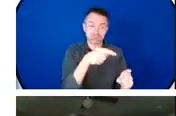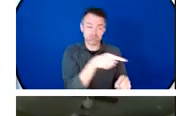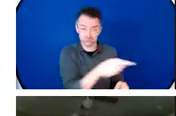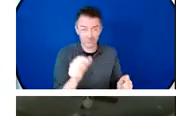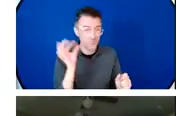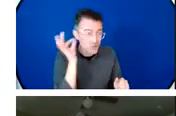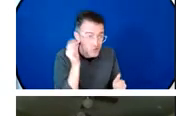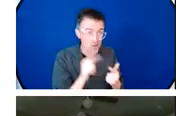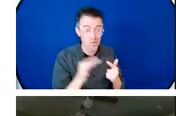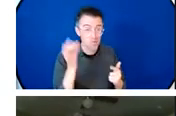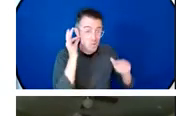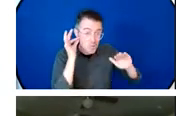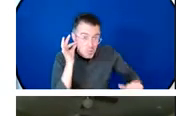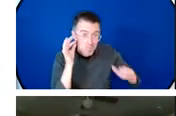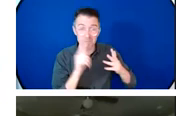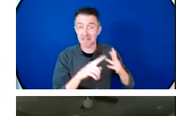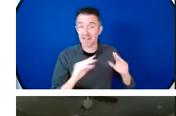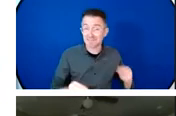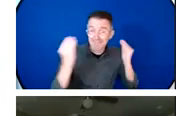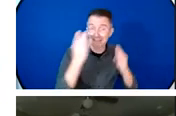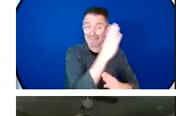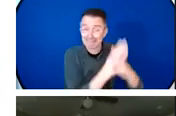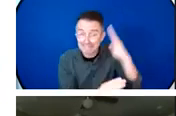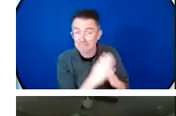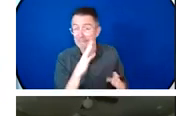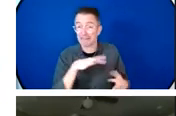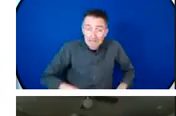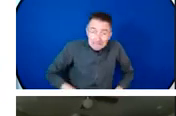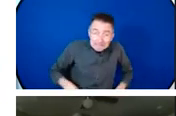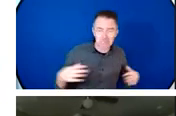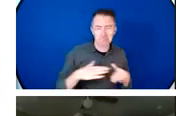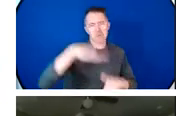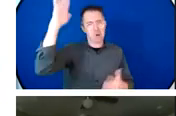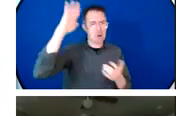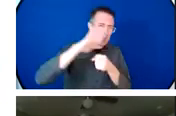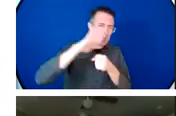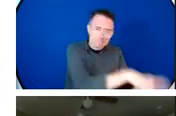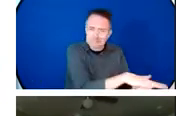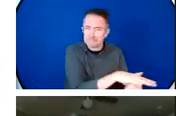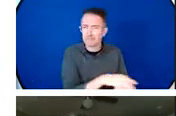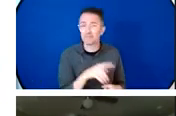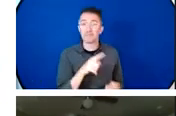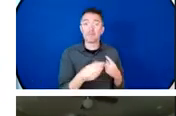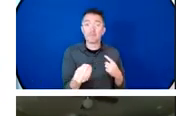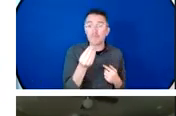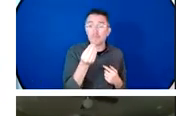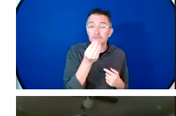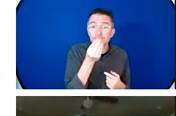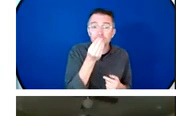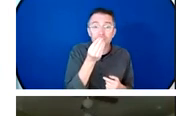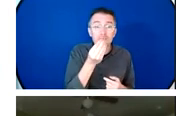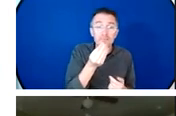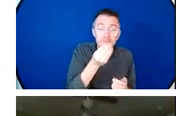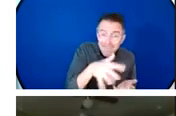gathering the food sourcing fuel for cooking and heating getting water sometimes at great distances for their